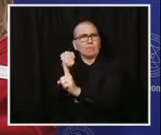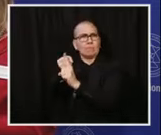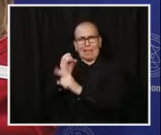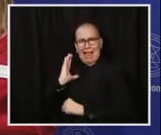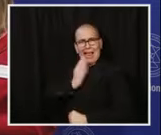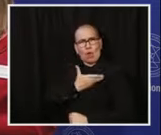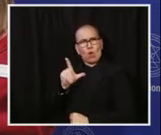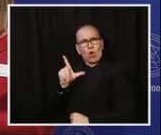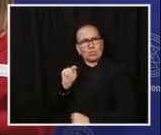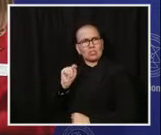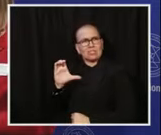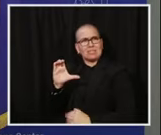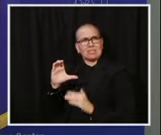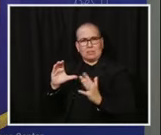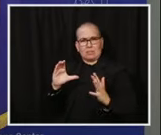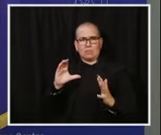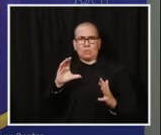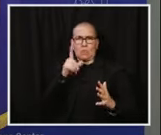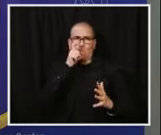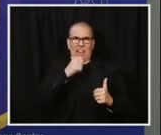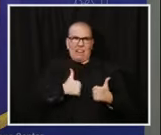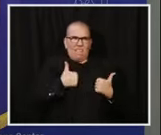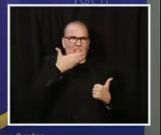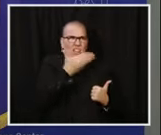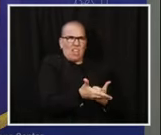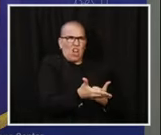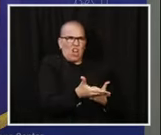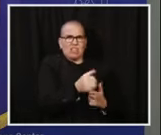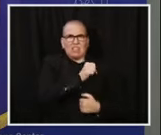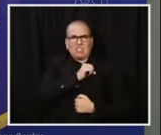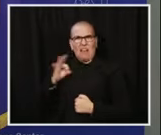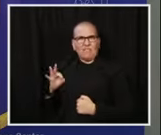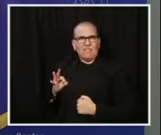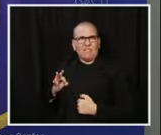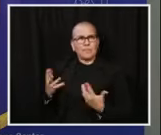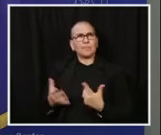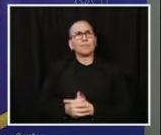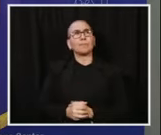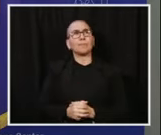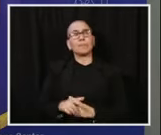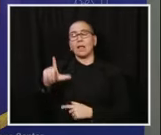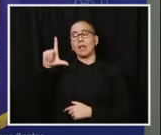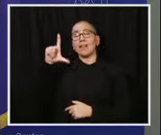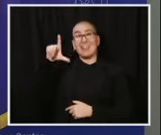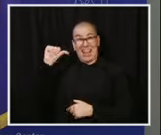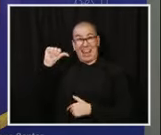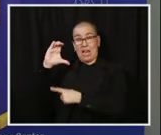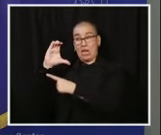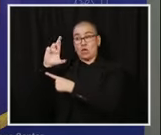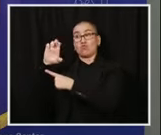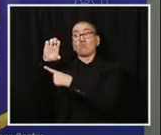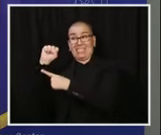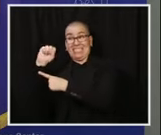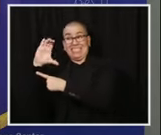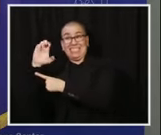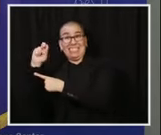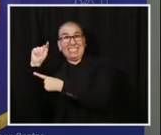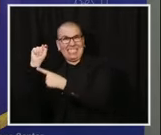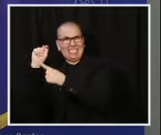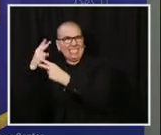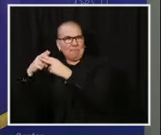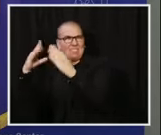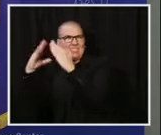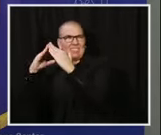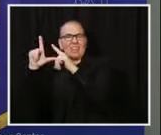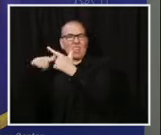We're located in La Crescent, Minnesota, which is just across the river from La Crosse, Wisconsin. Prior to the recent dramatic increase in community